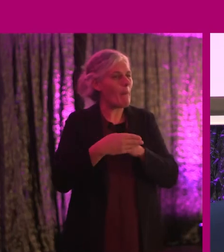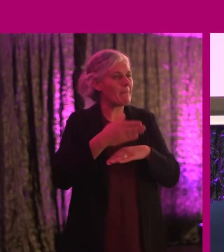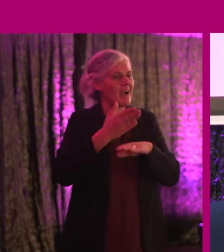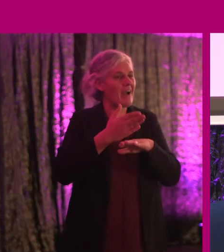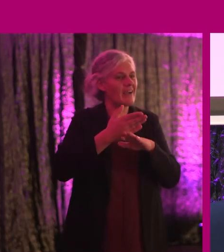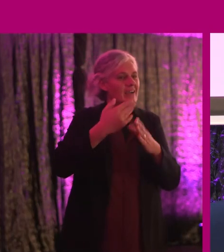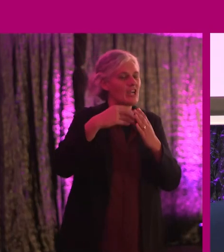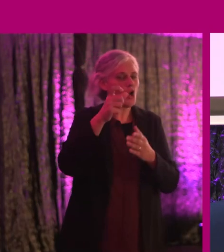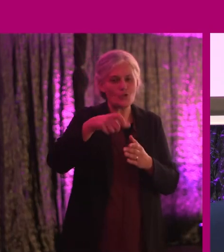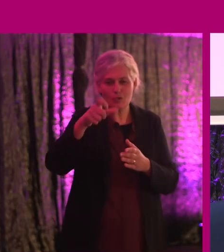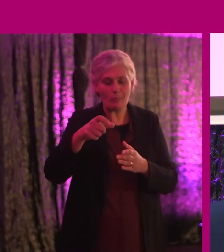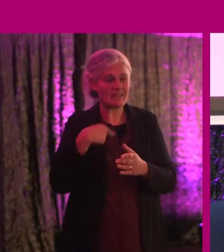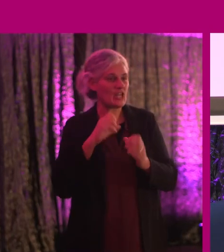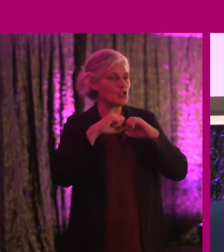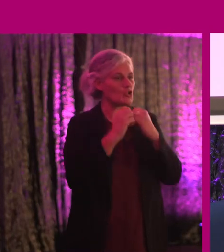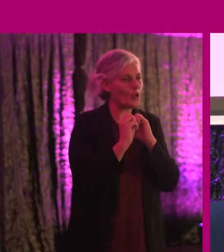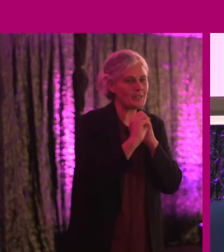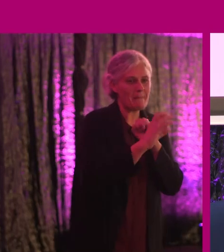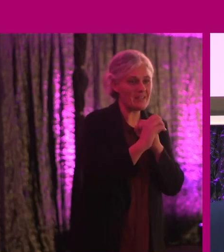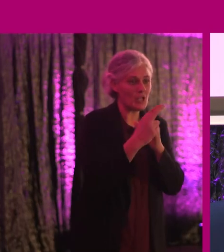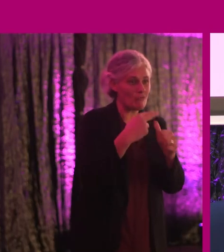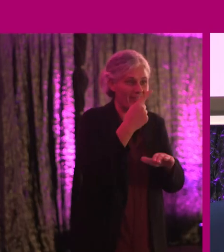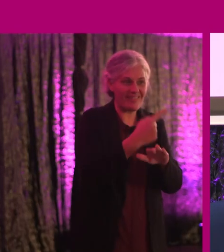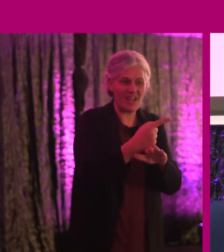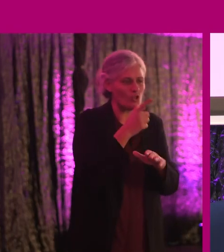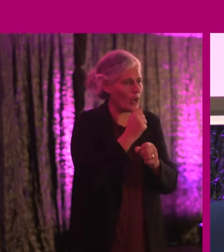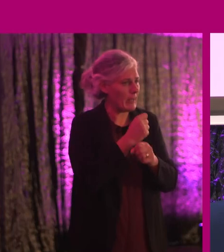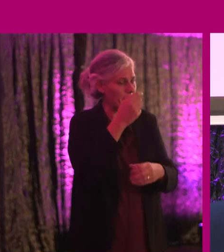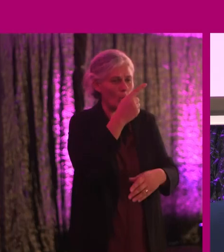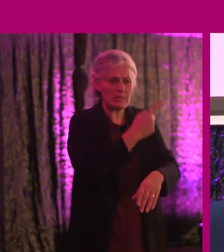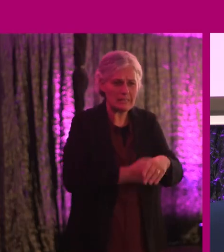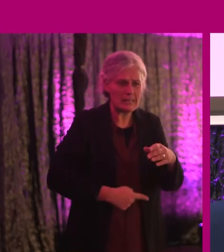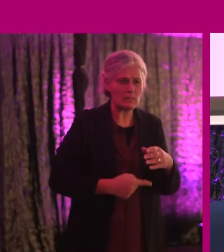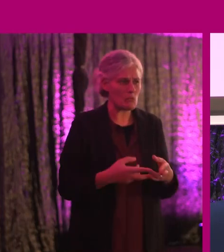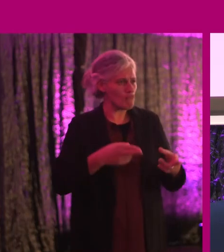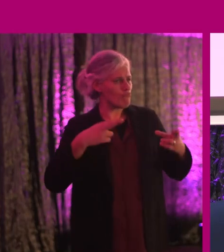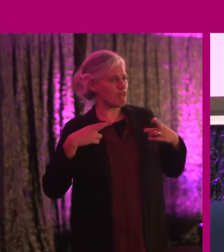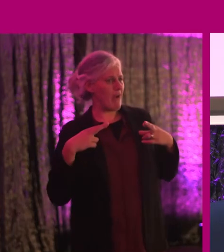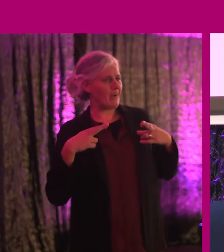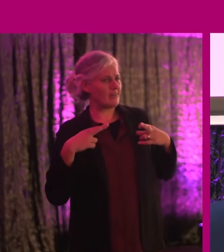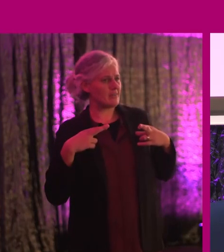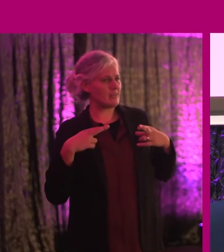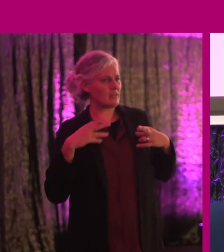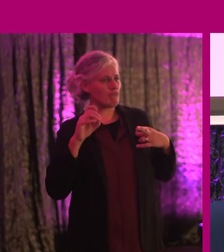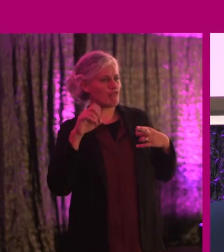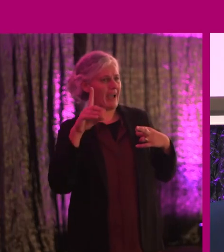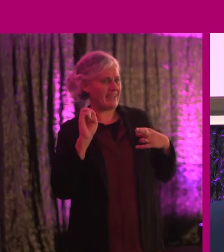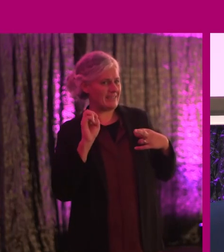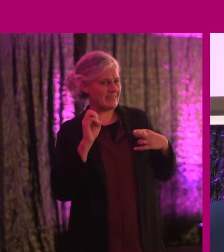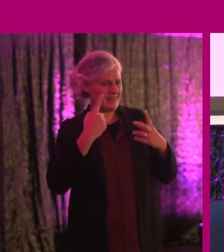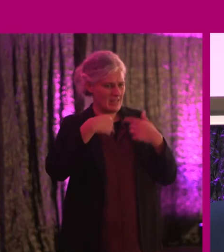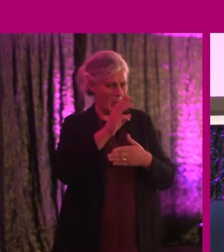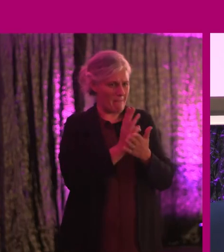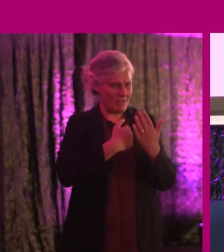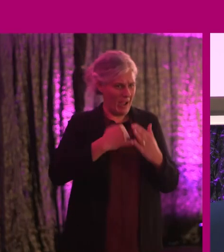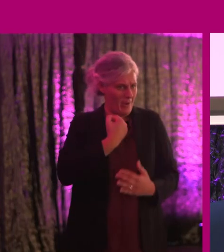Gen Z's with social media in their hands are talking about disability pride. That disability is proud part of our